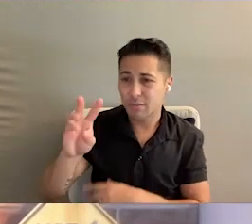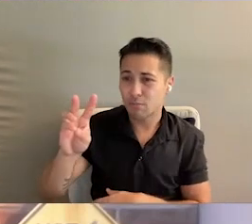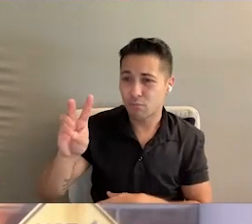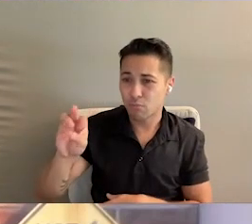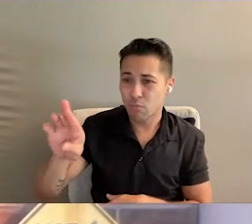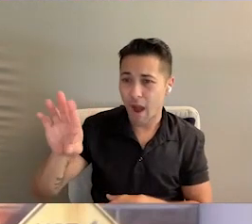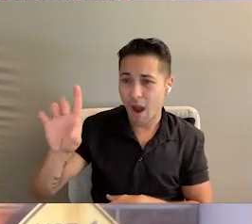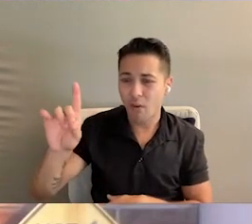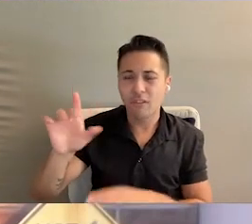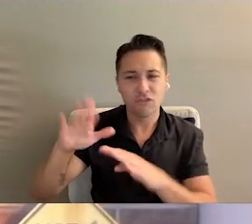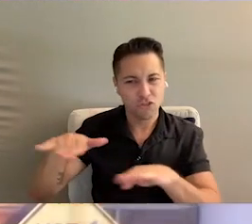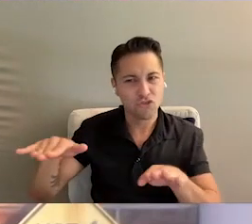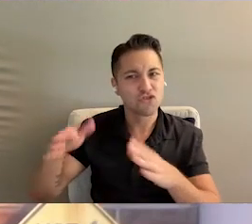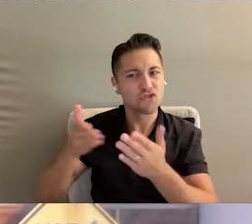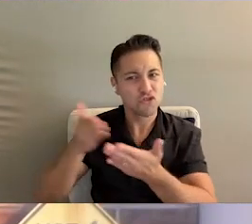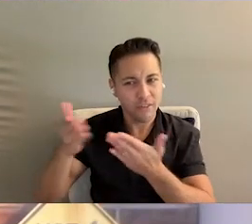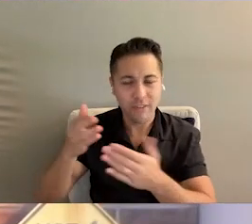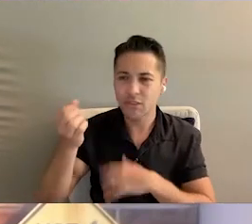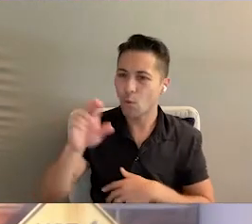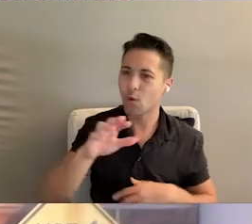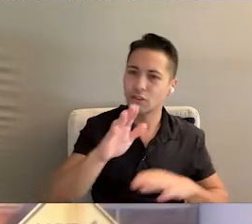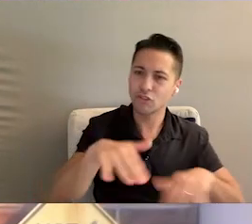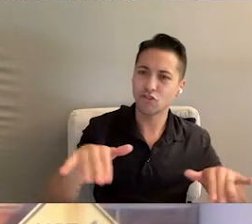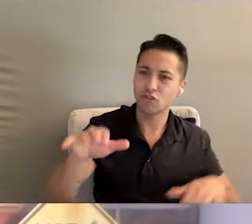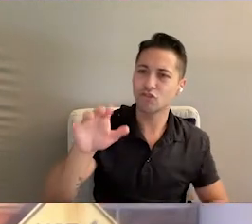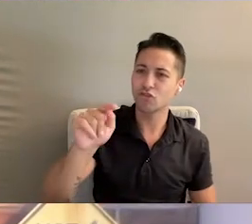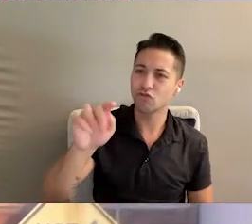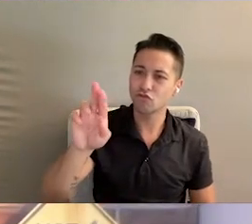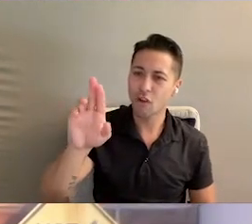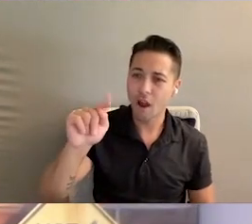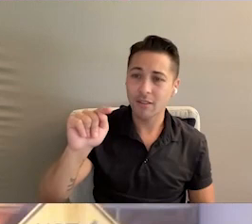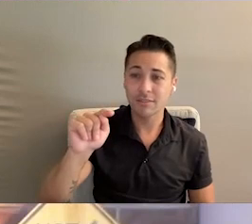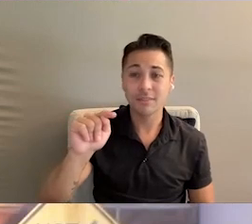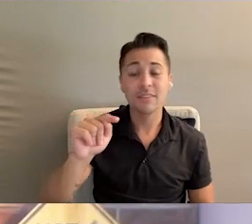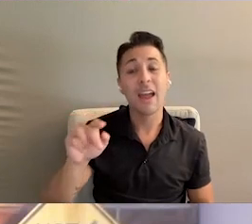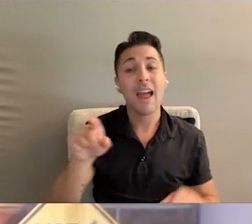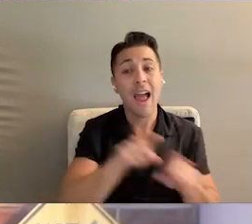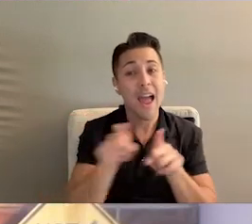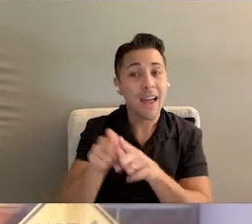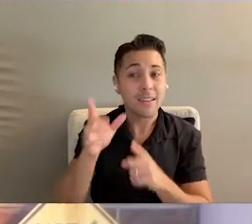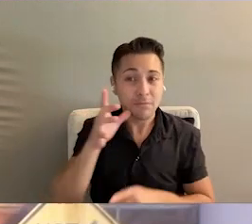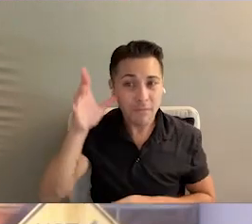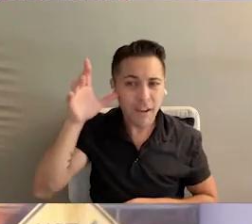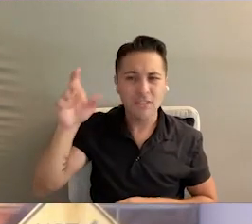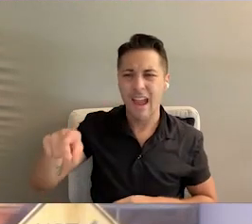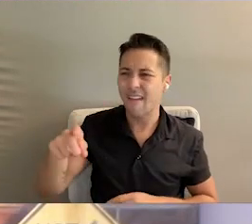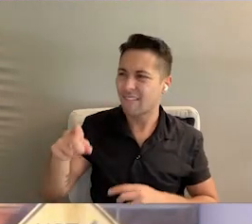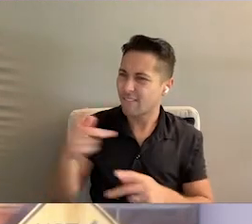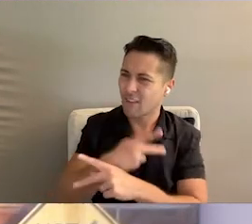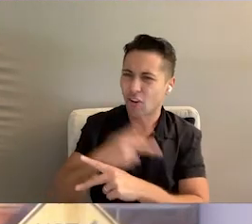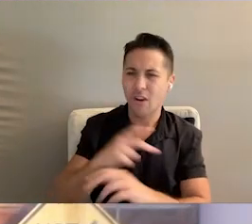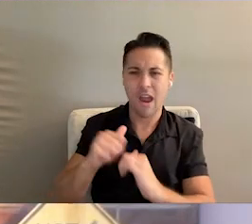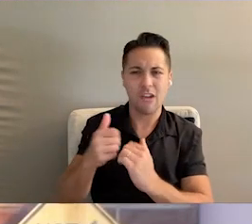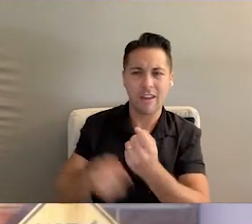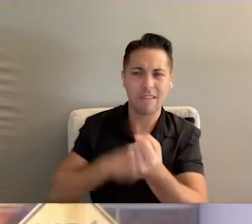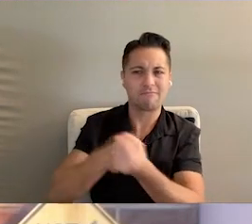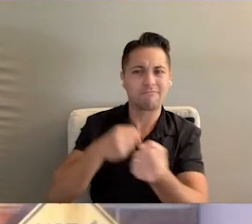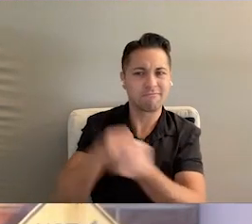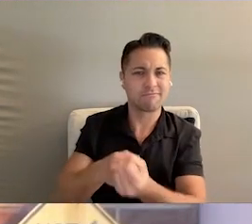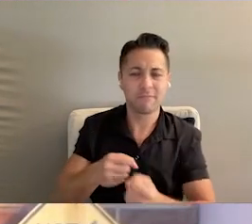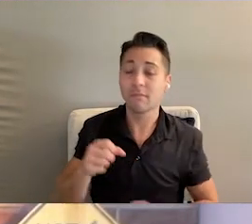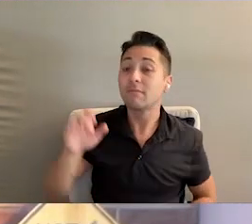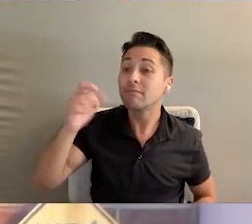community doesn't have a Children's Services Council or a Children's Trust as parents, we've got to figure out a way to advocate to make that happen.